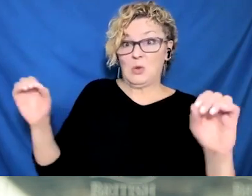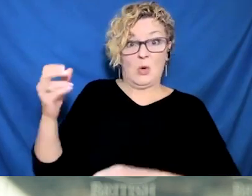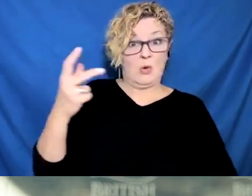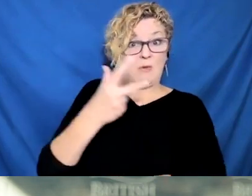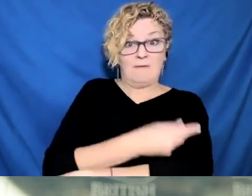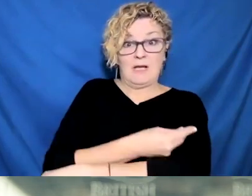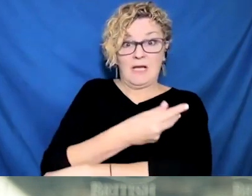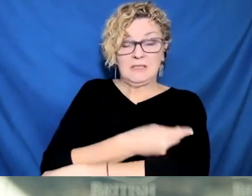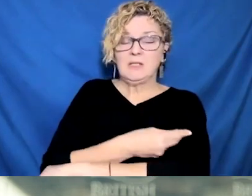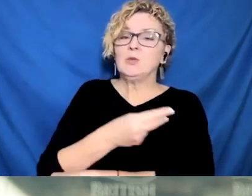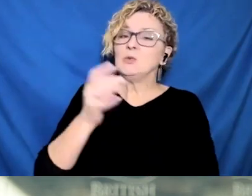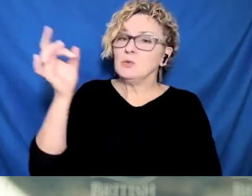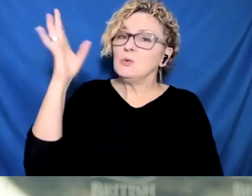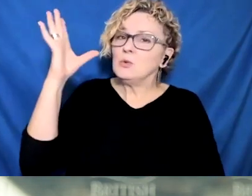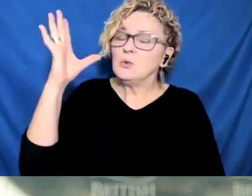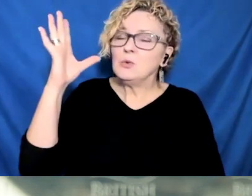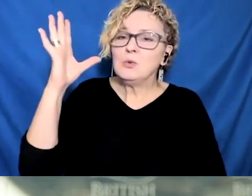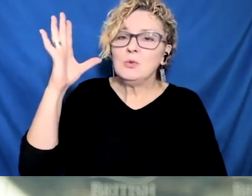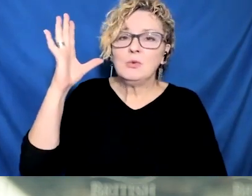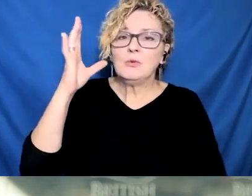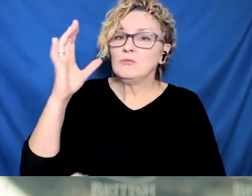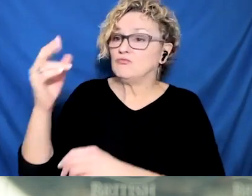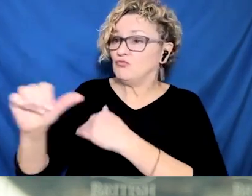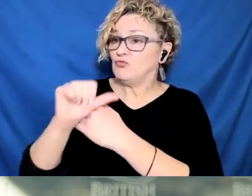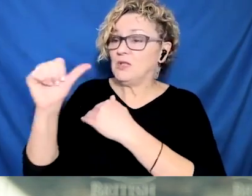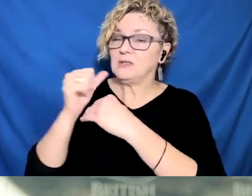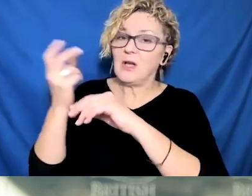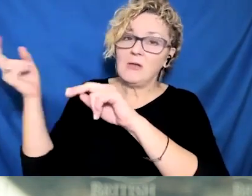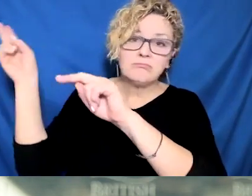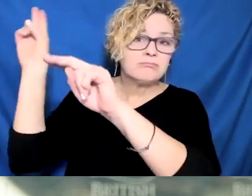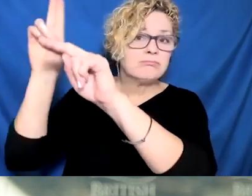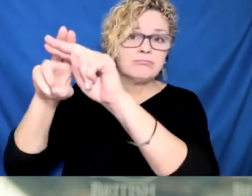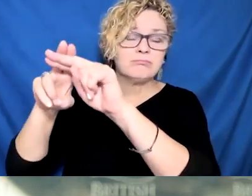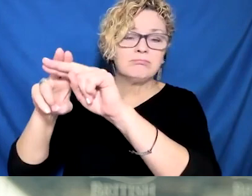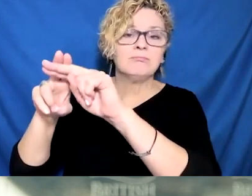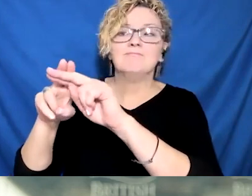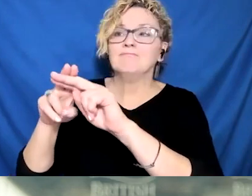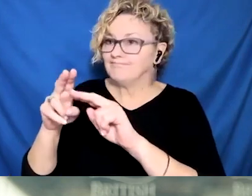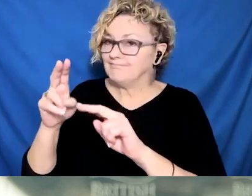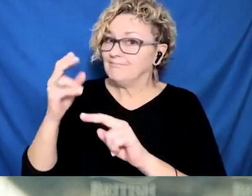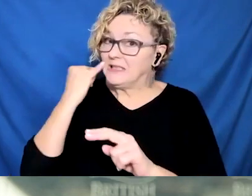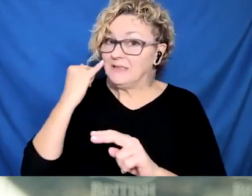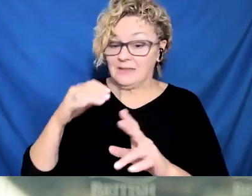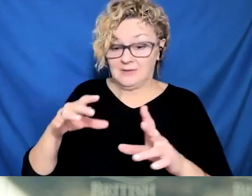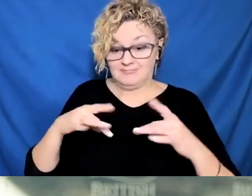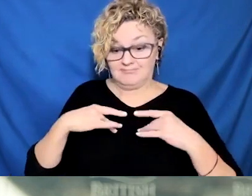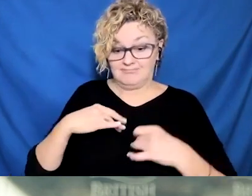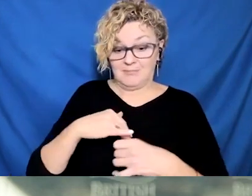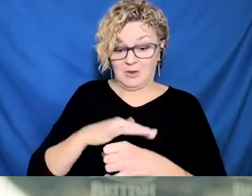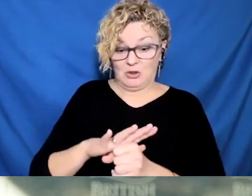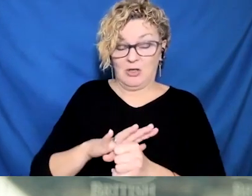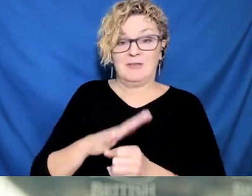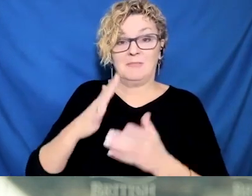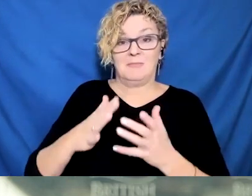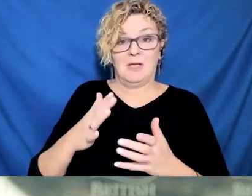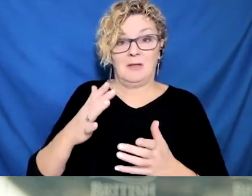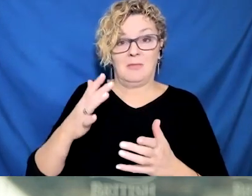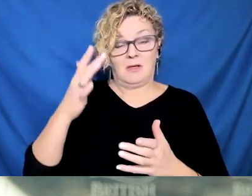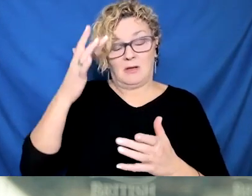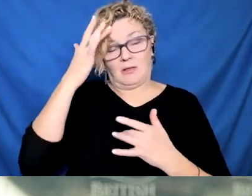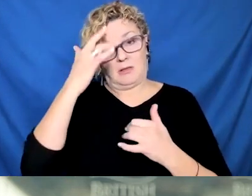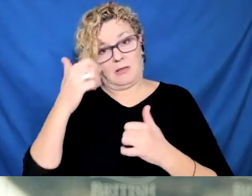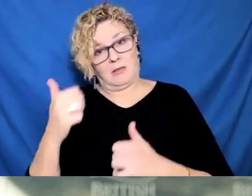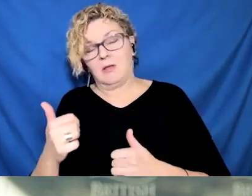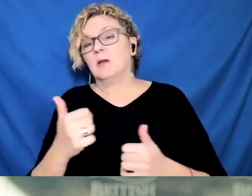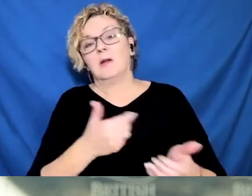5.9 million tests received, more than a million, a million and 99,000 were received over the last four days. That's